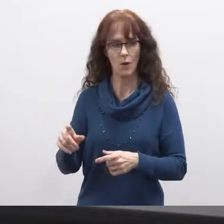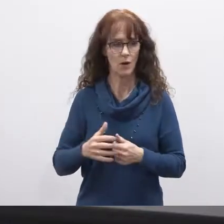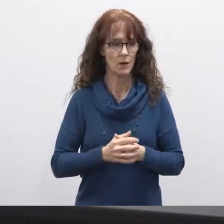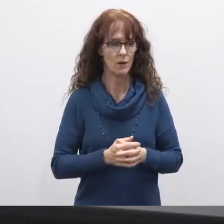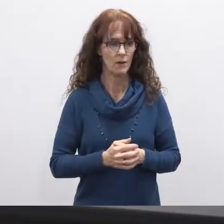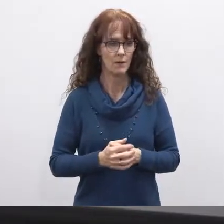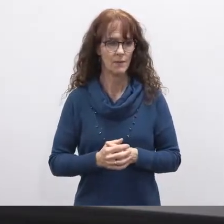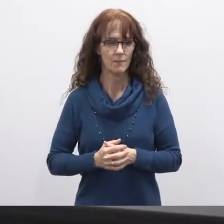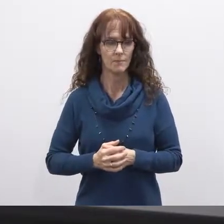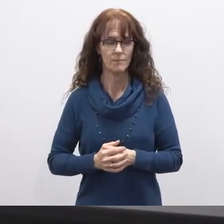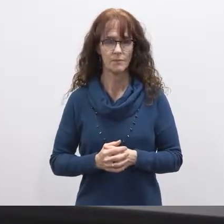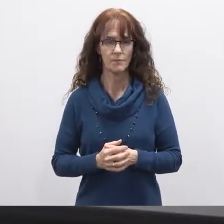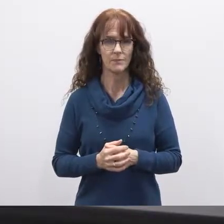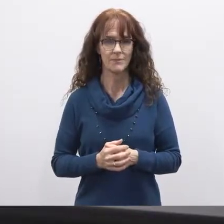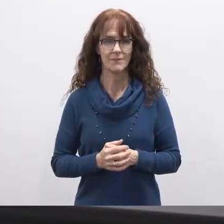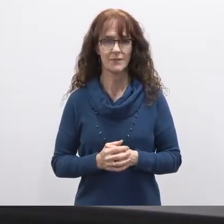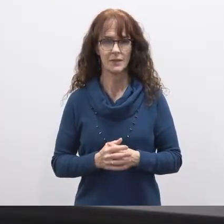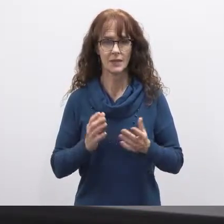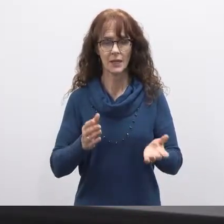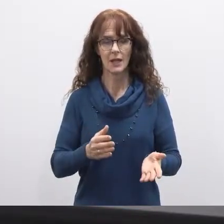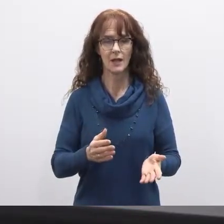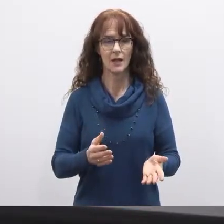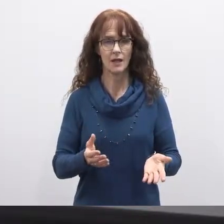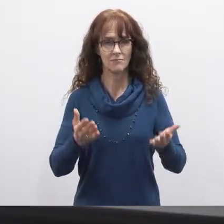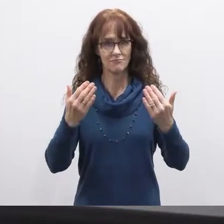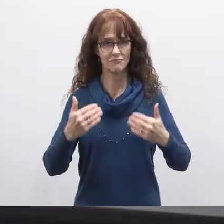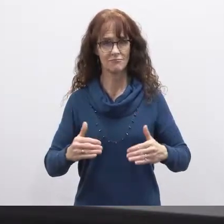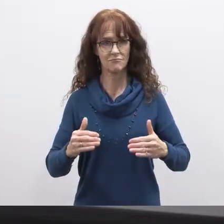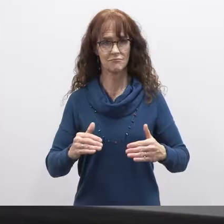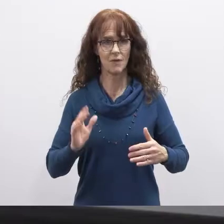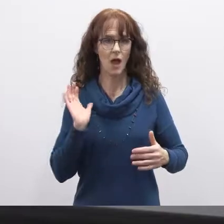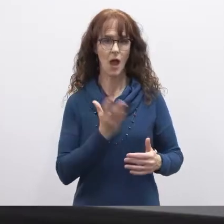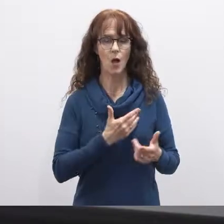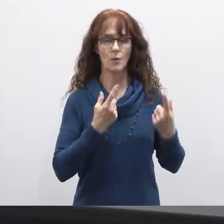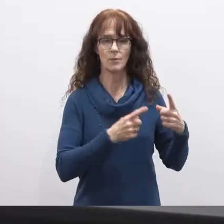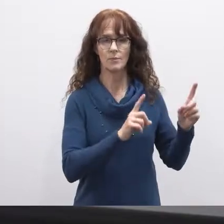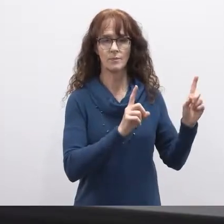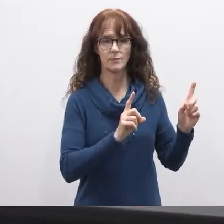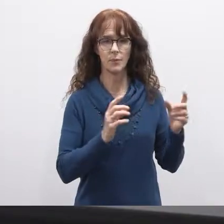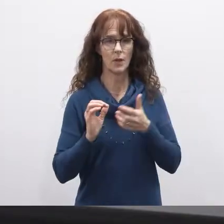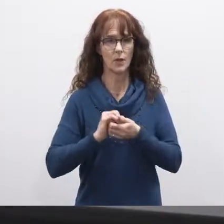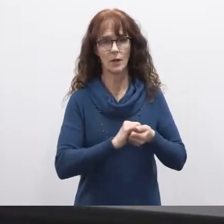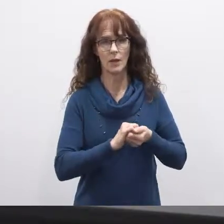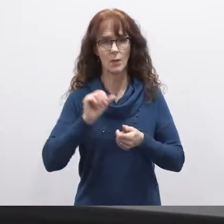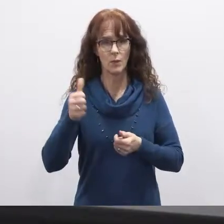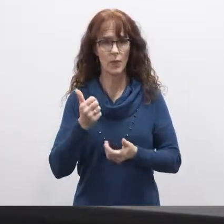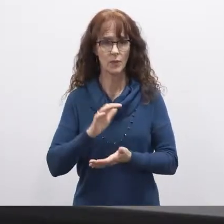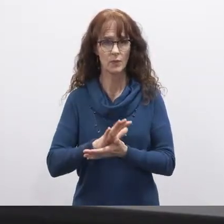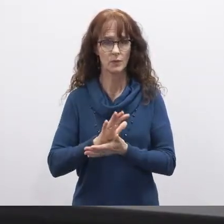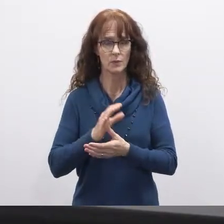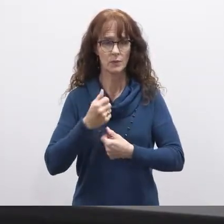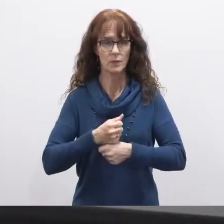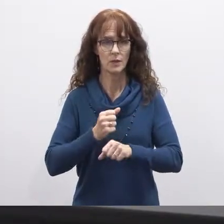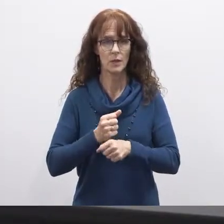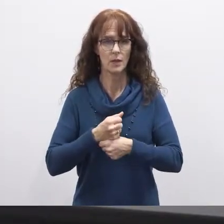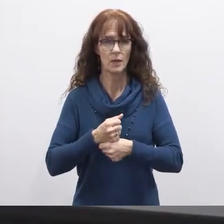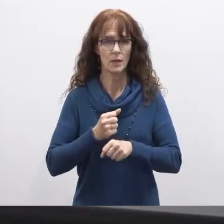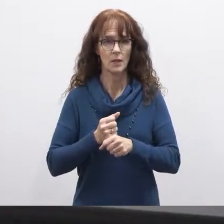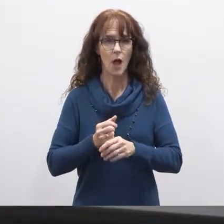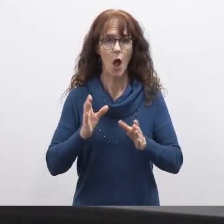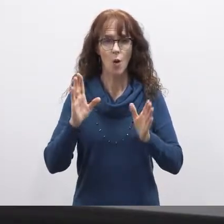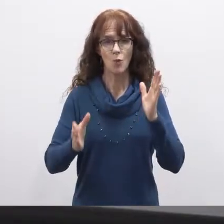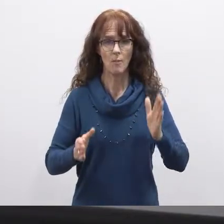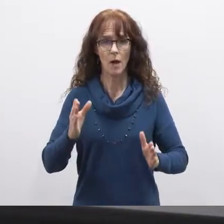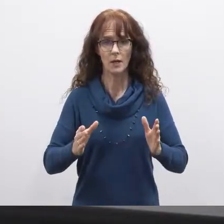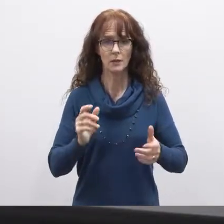next to our own accomplishments we have also collaborated with other schools to produce effects robotics competition